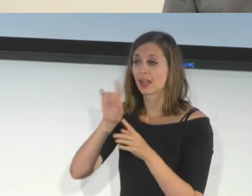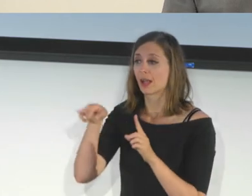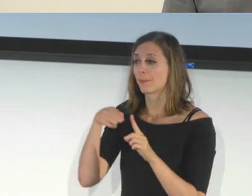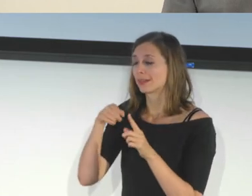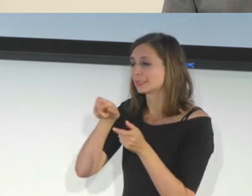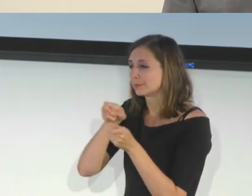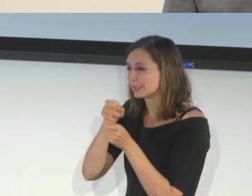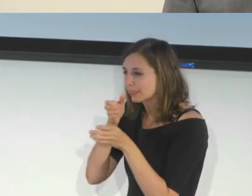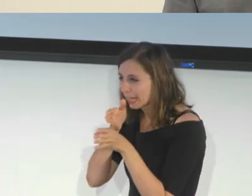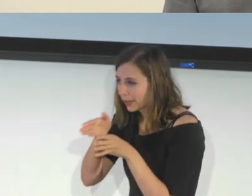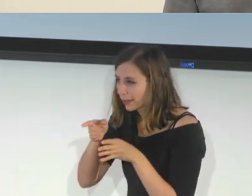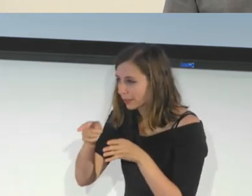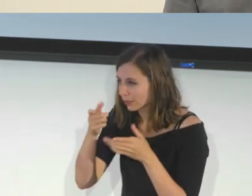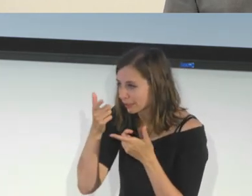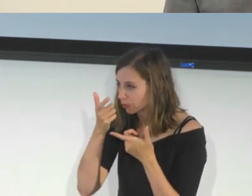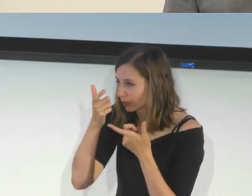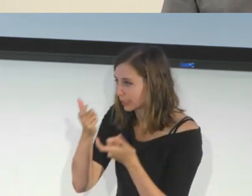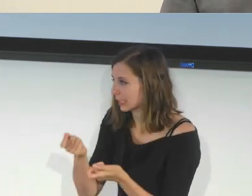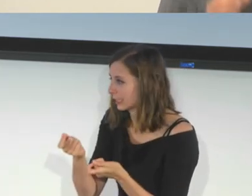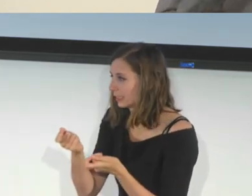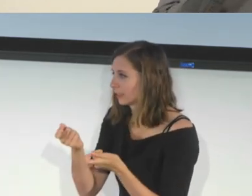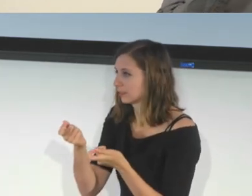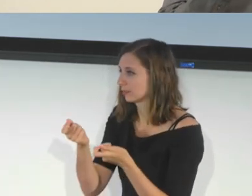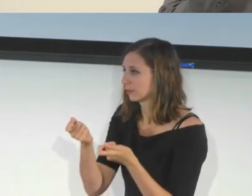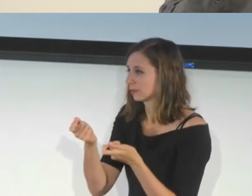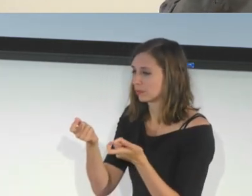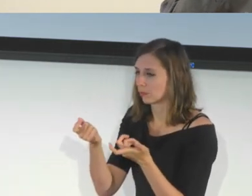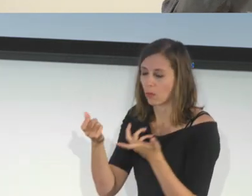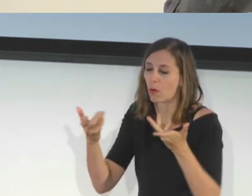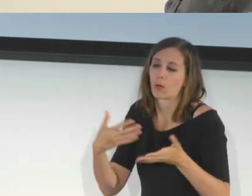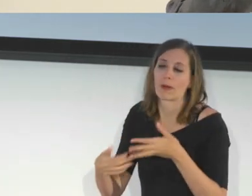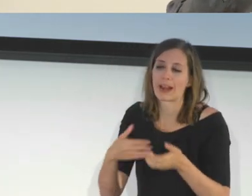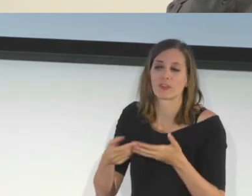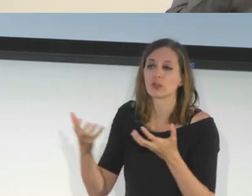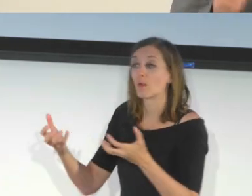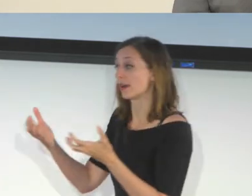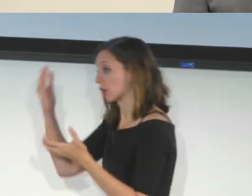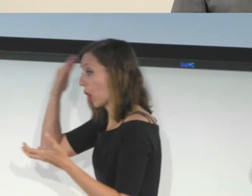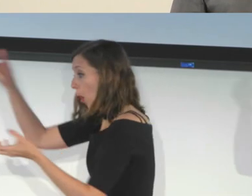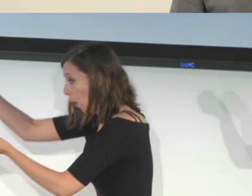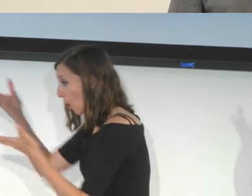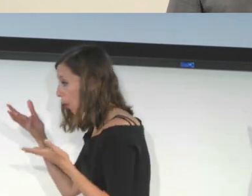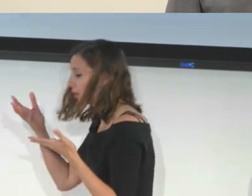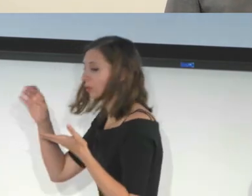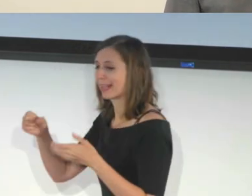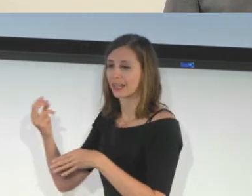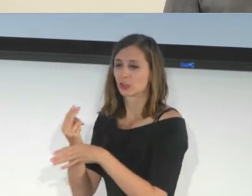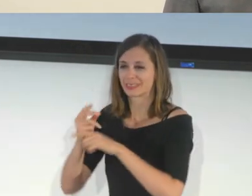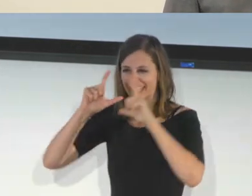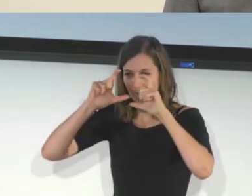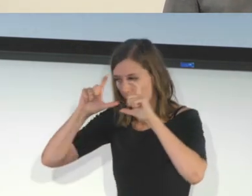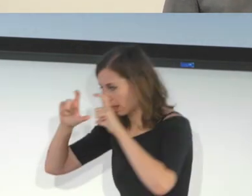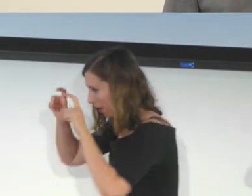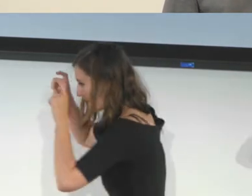interested in, what are you pointing with the camera. We also see in that on the,